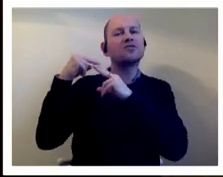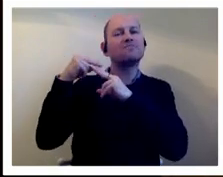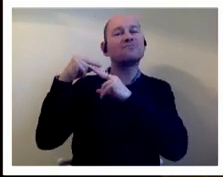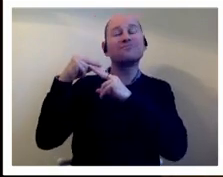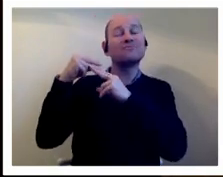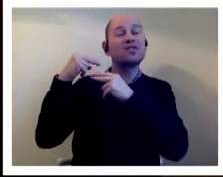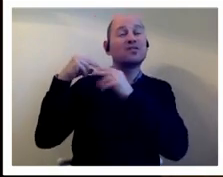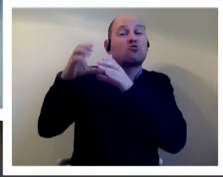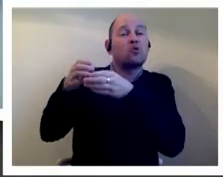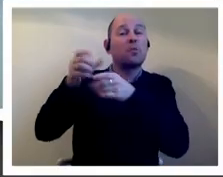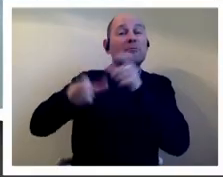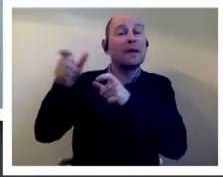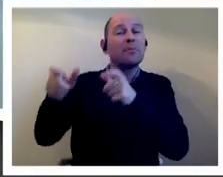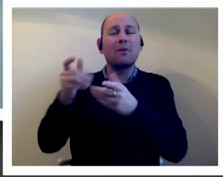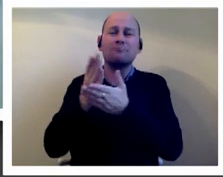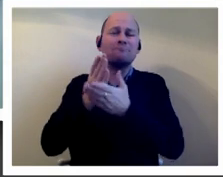tragic